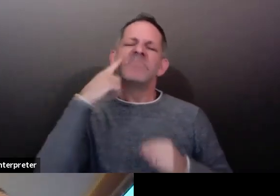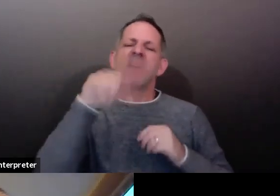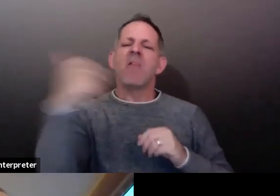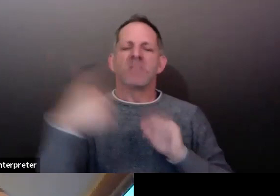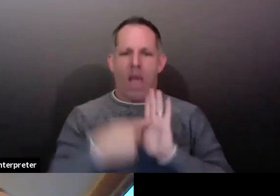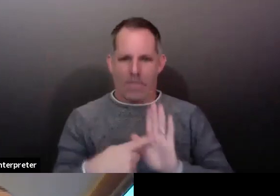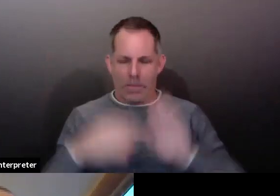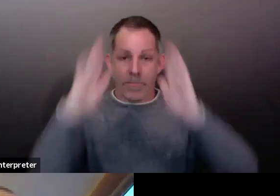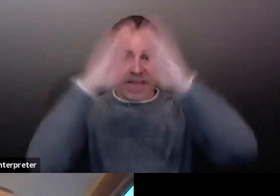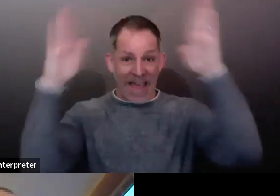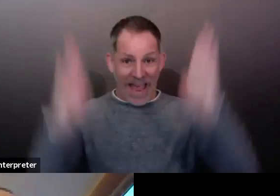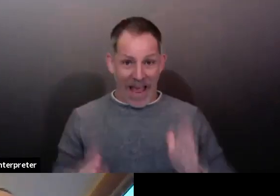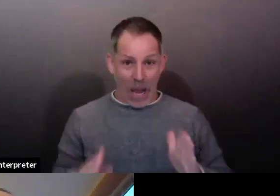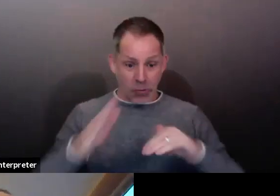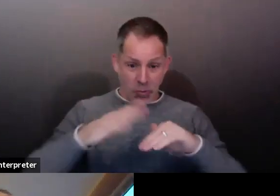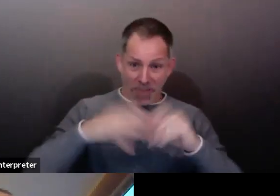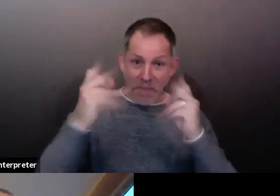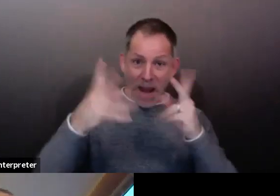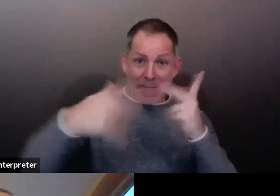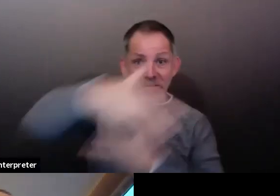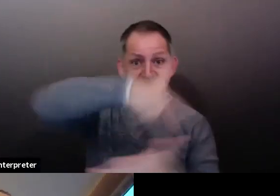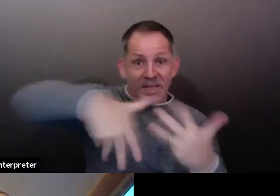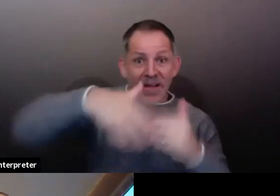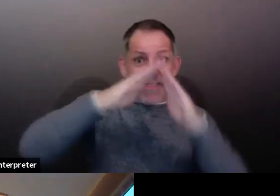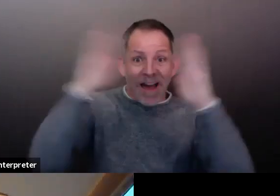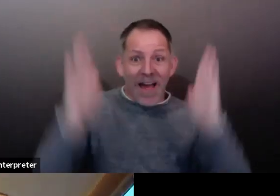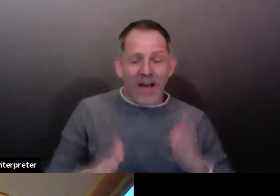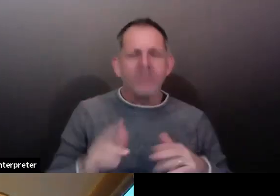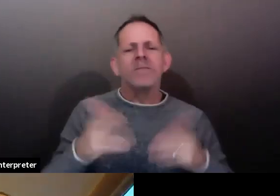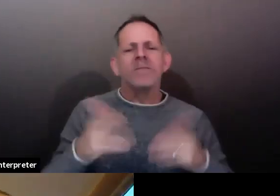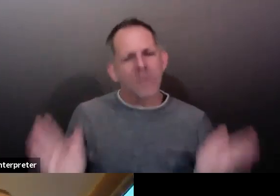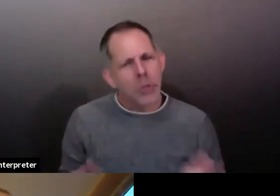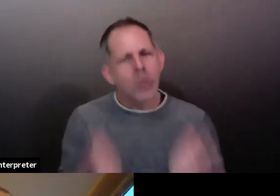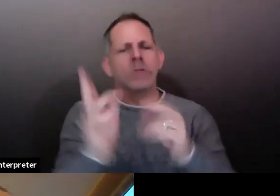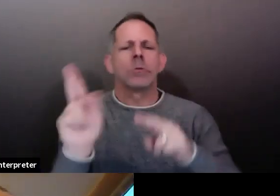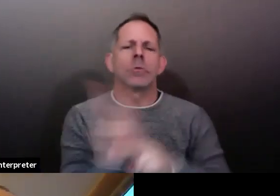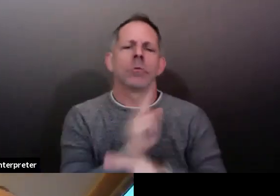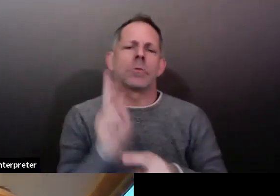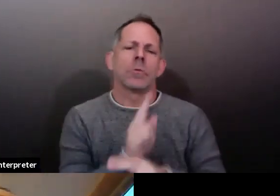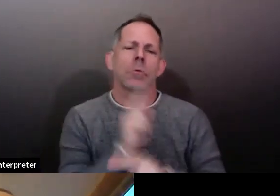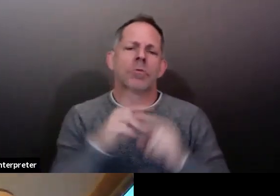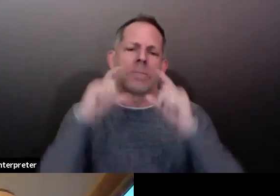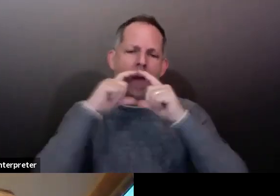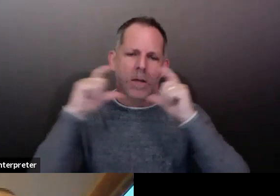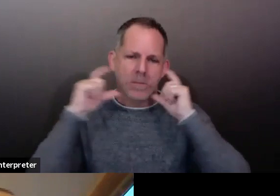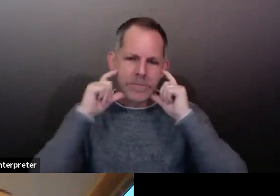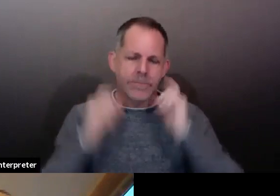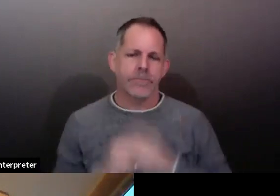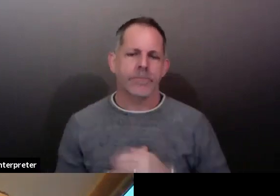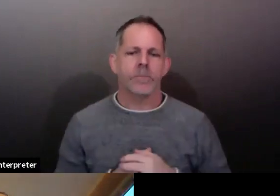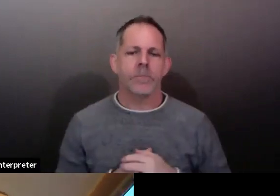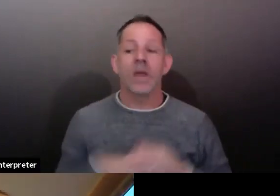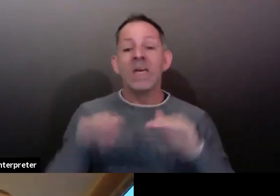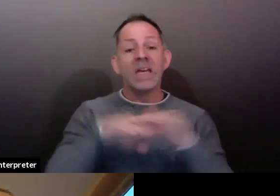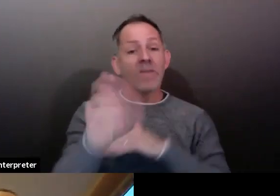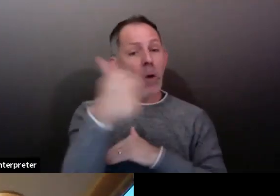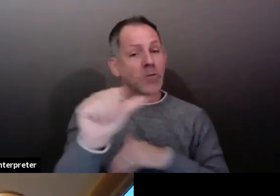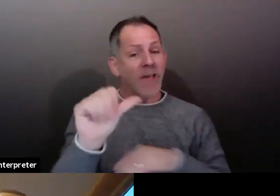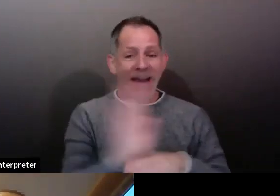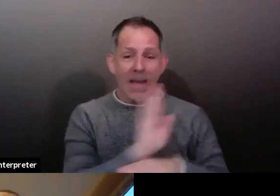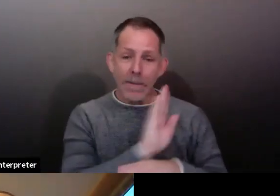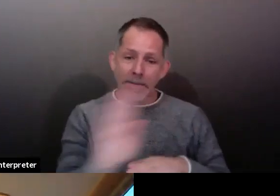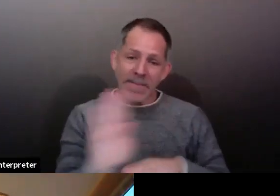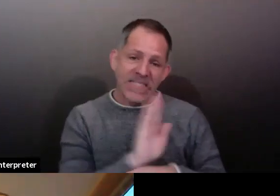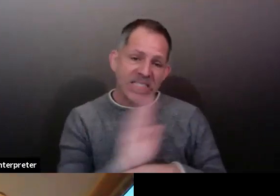your exposure to crowds. If you go into a place of commerce and you have the option and it's too crowded, leave.